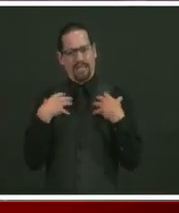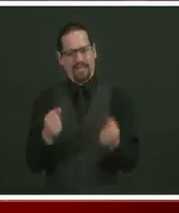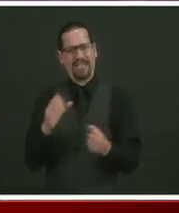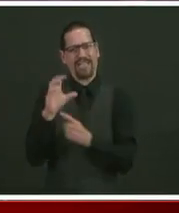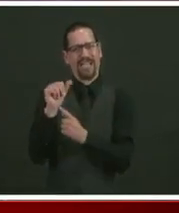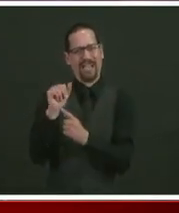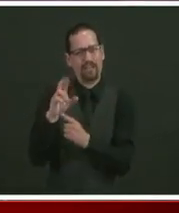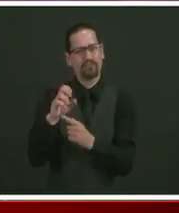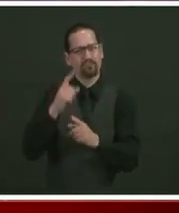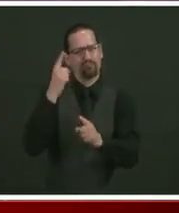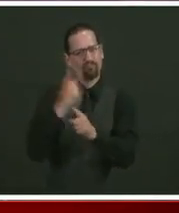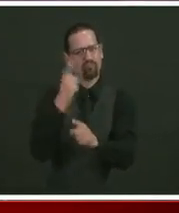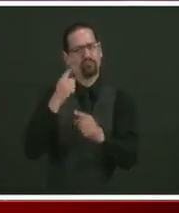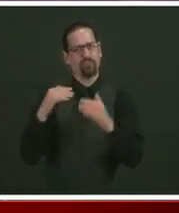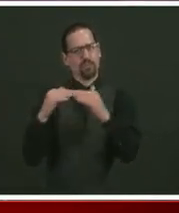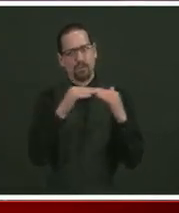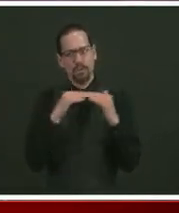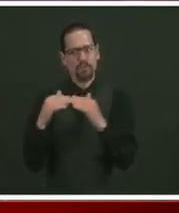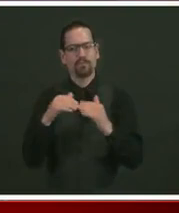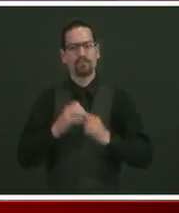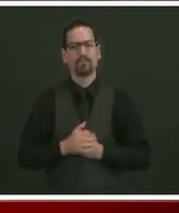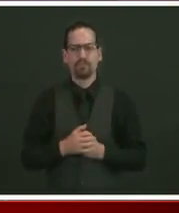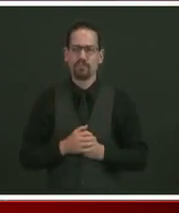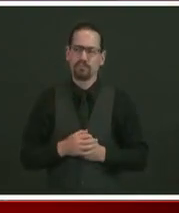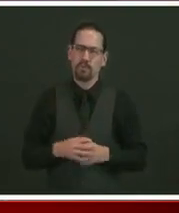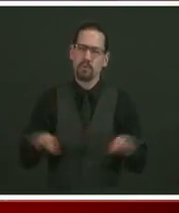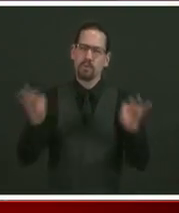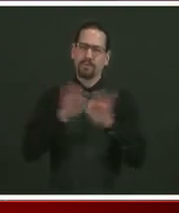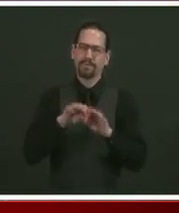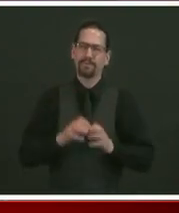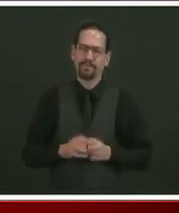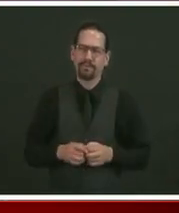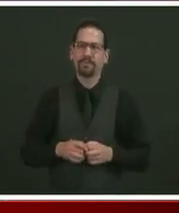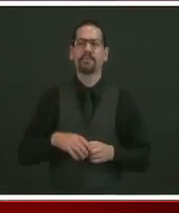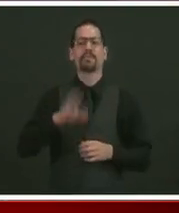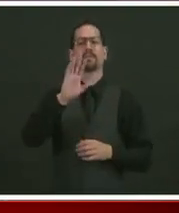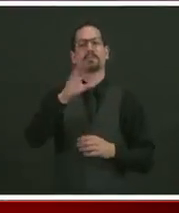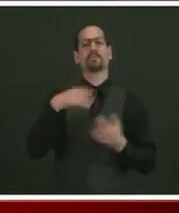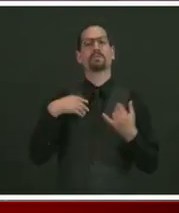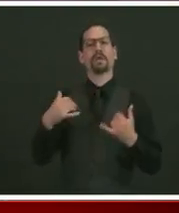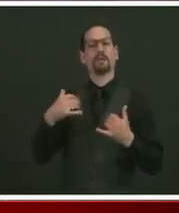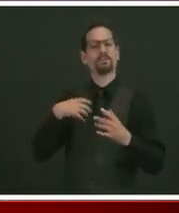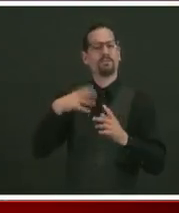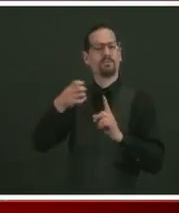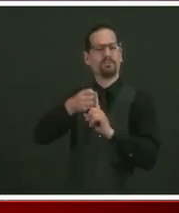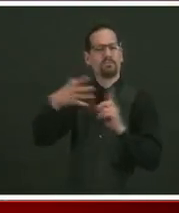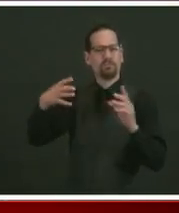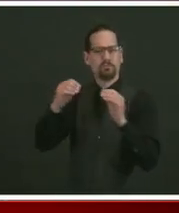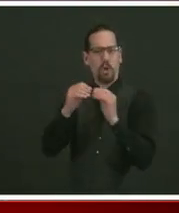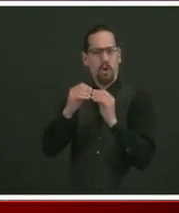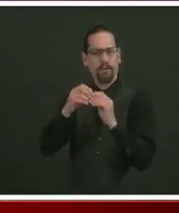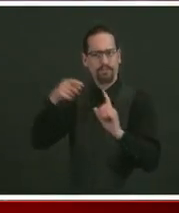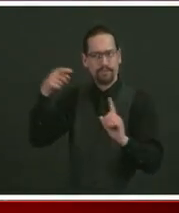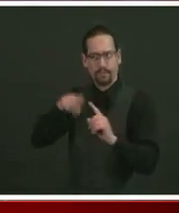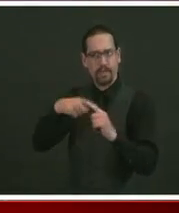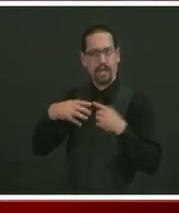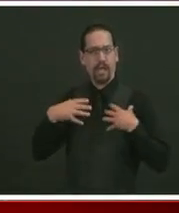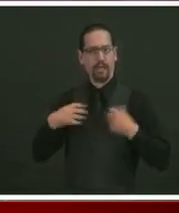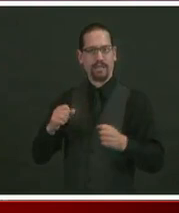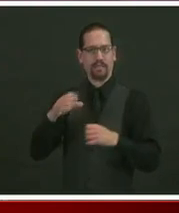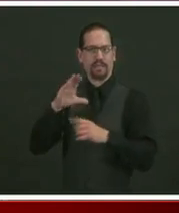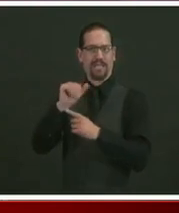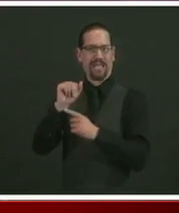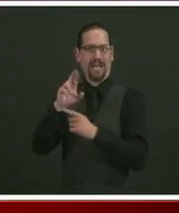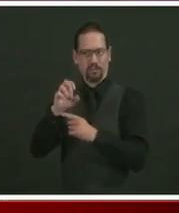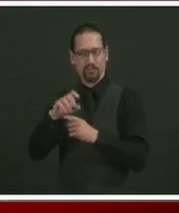We've also taken great strides, as I said a couple minutes ago, to expand access to health care via telehealth. We have